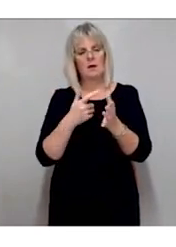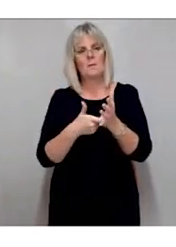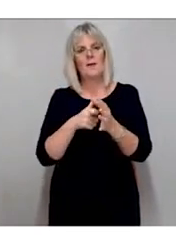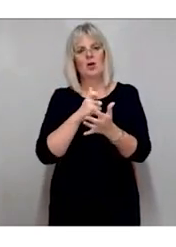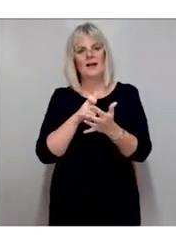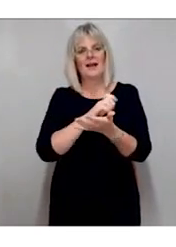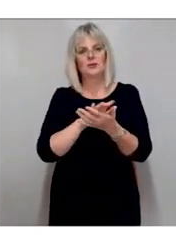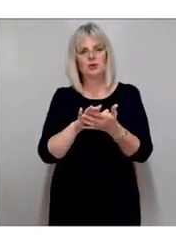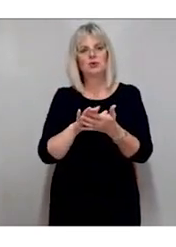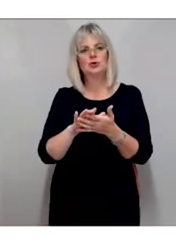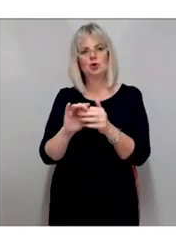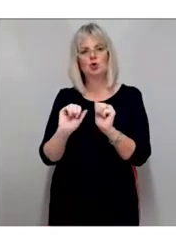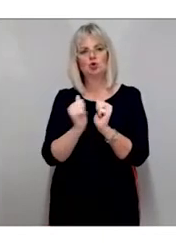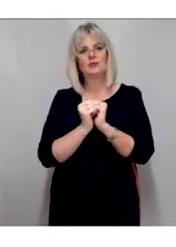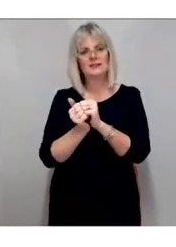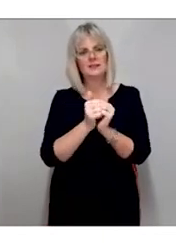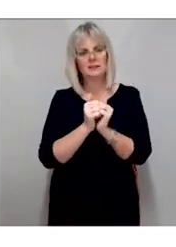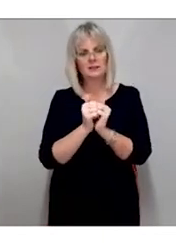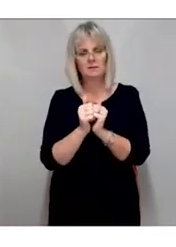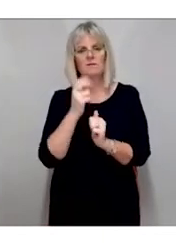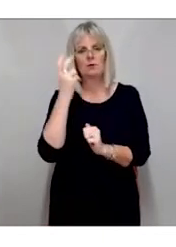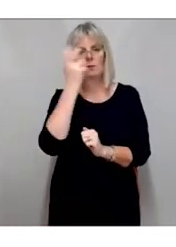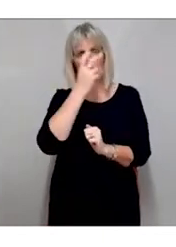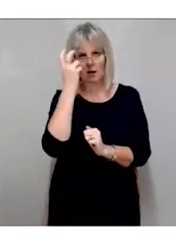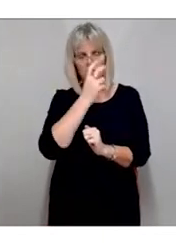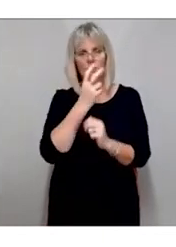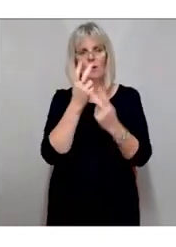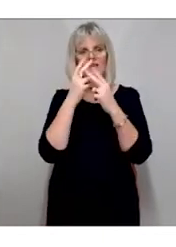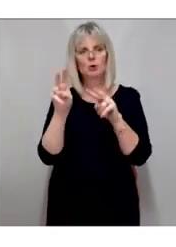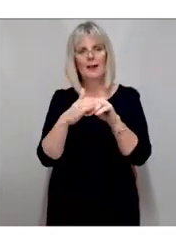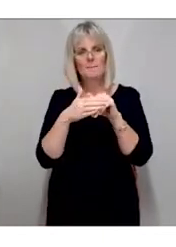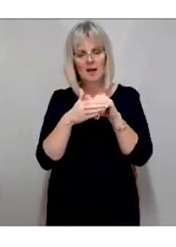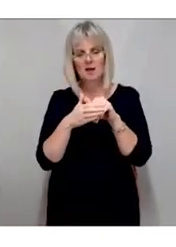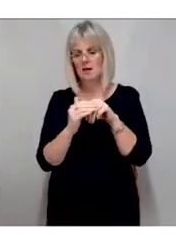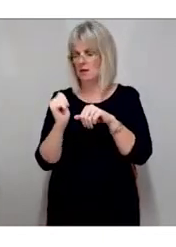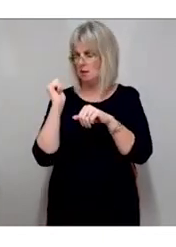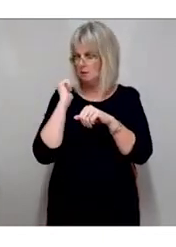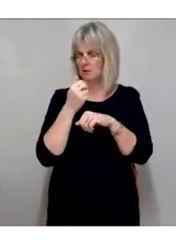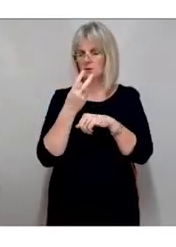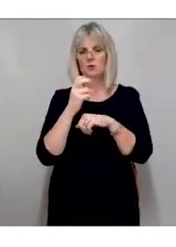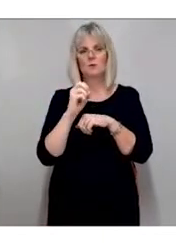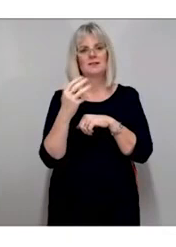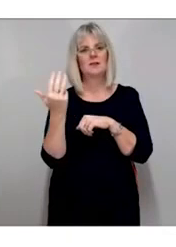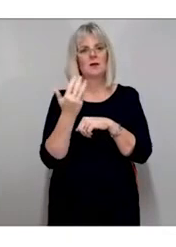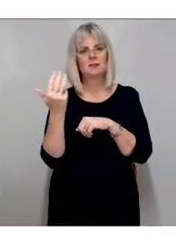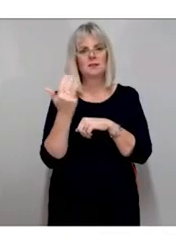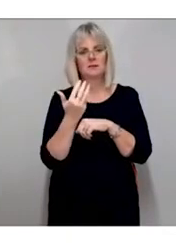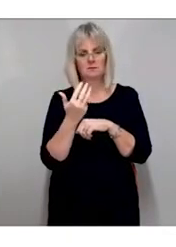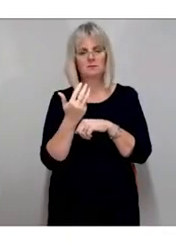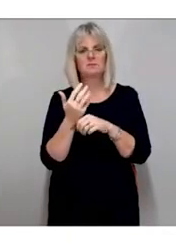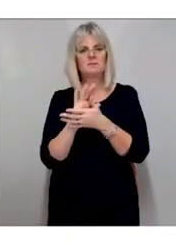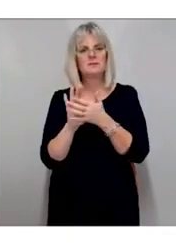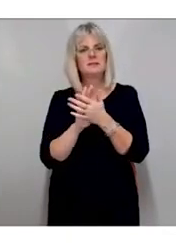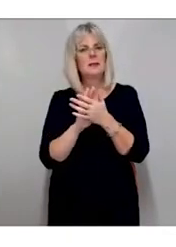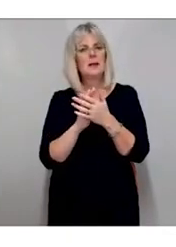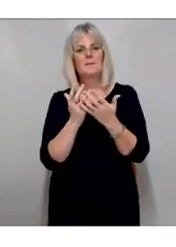impaired, or otherwise known as the MVT of 2013, requires limitations and exceptions to copyright law